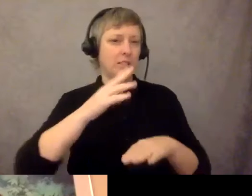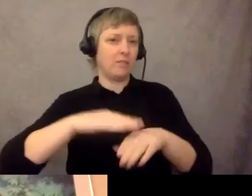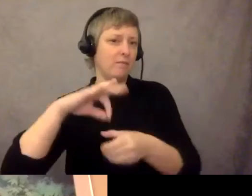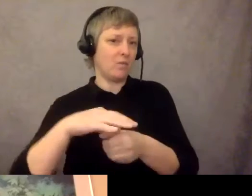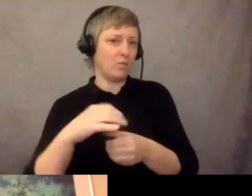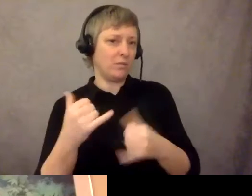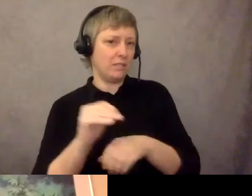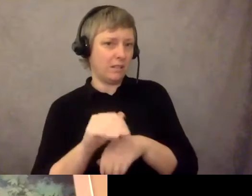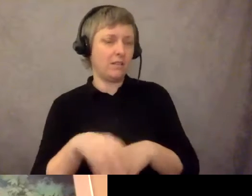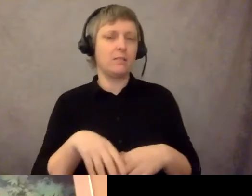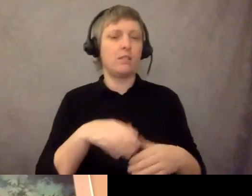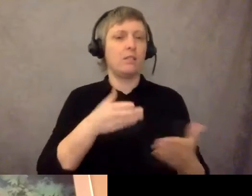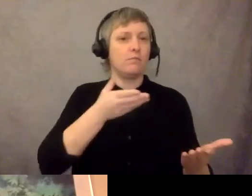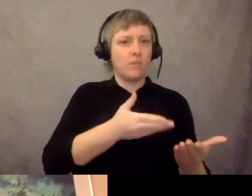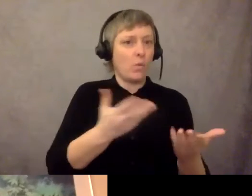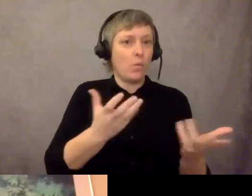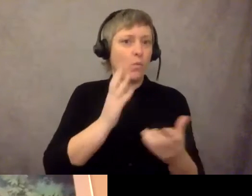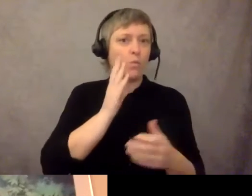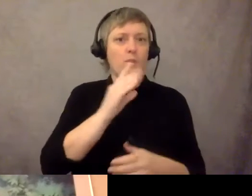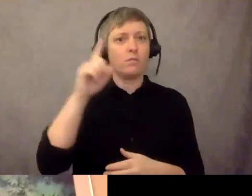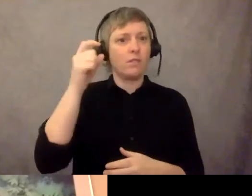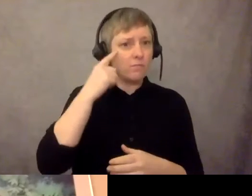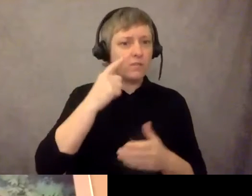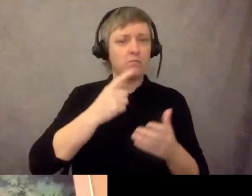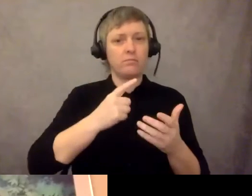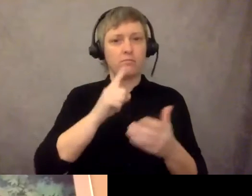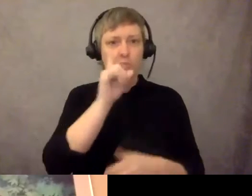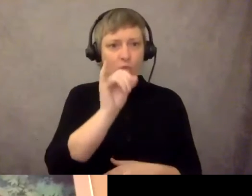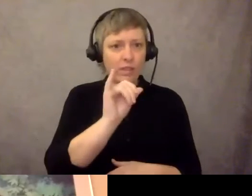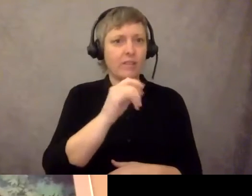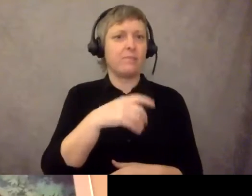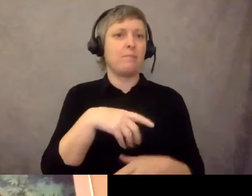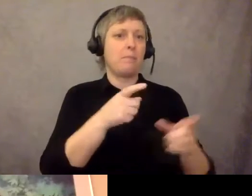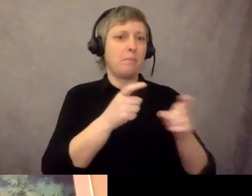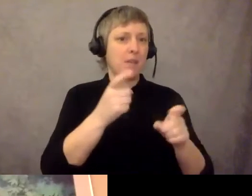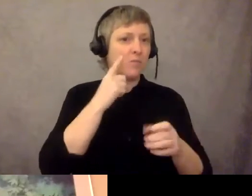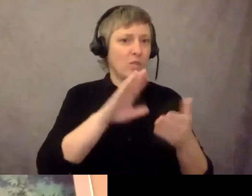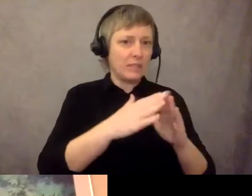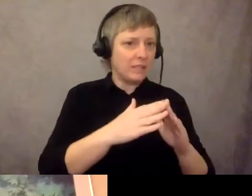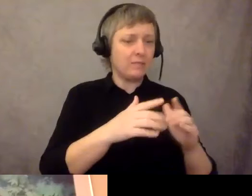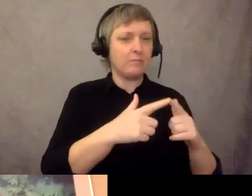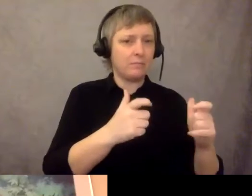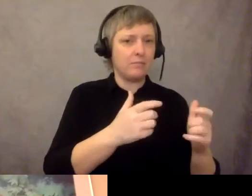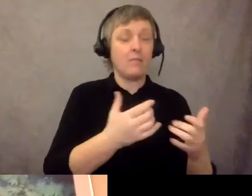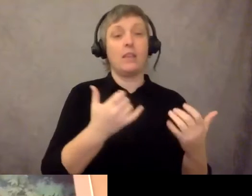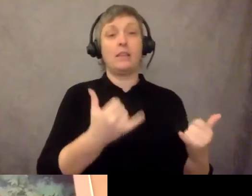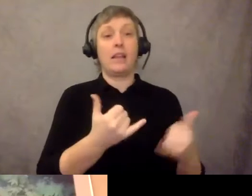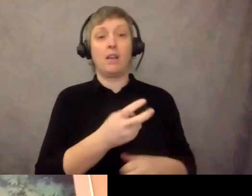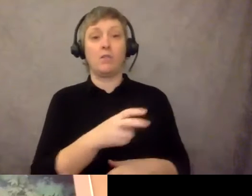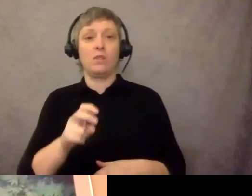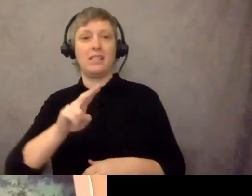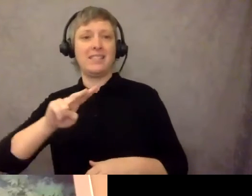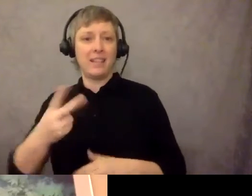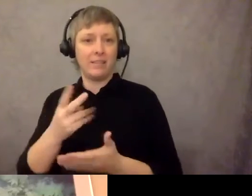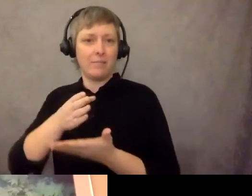of the city. They are also doing a second phase of work and looking at very specific things in the